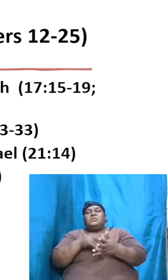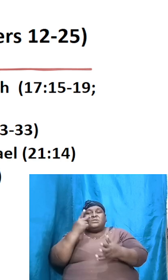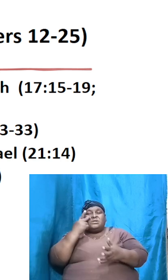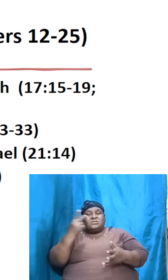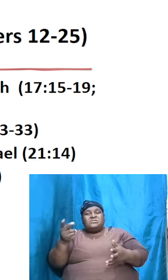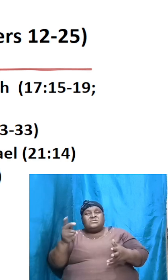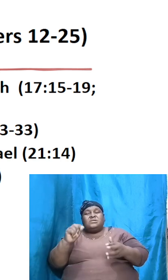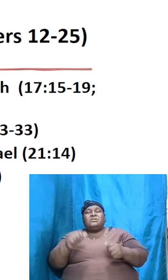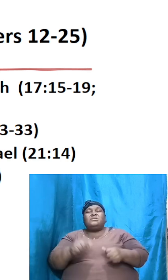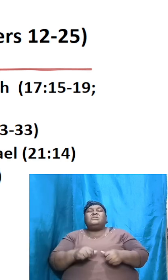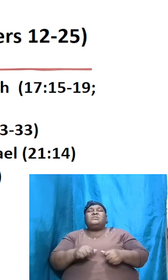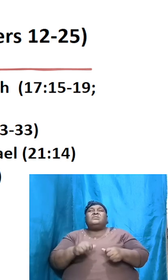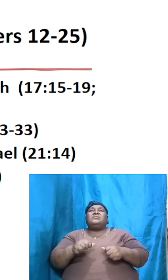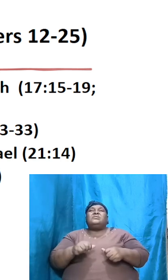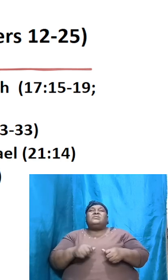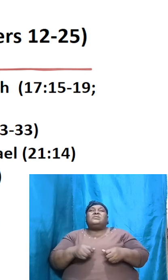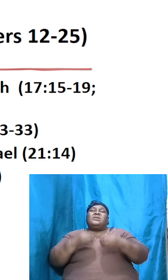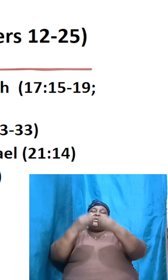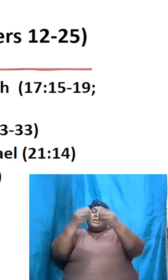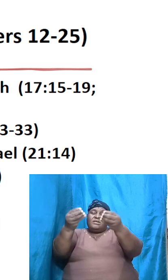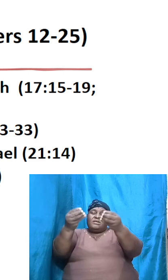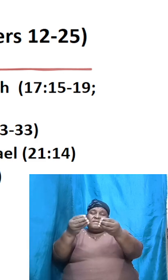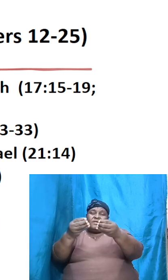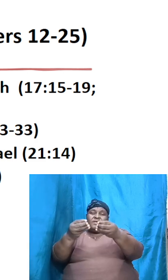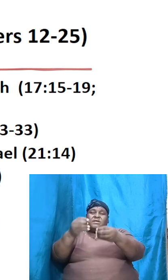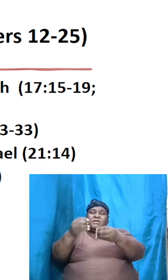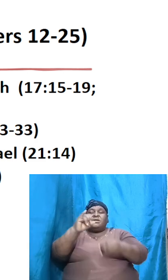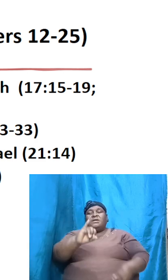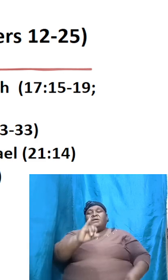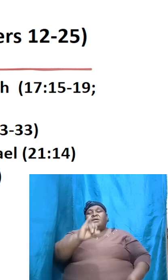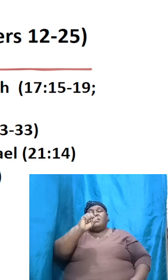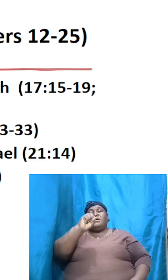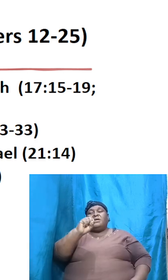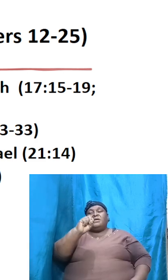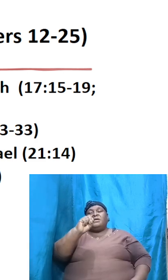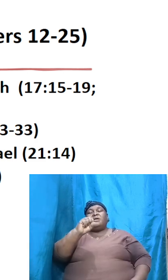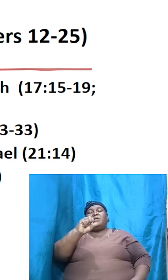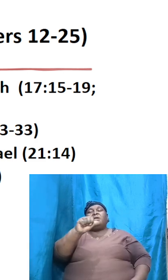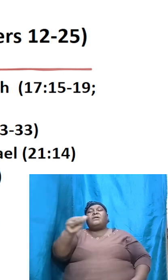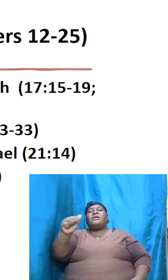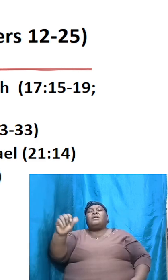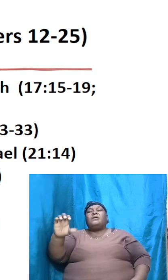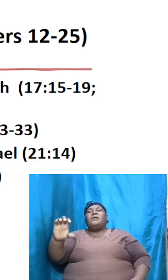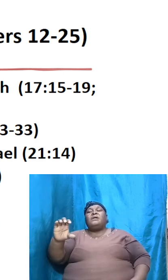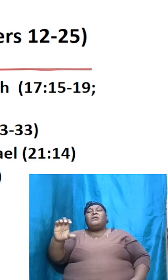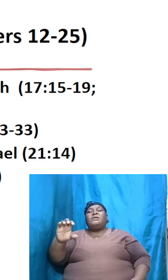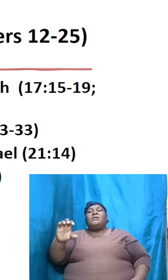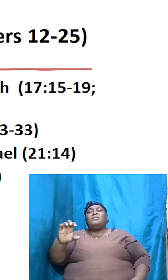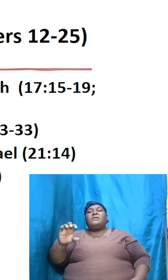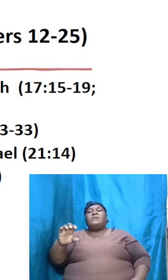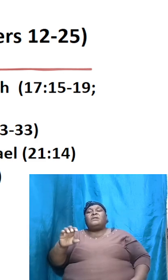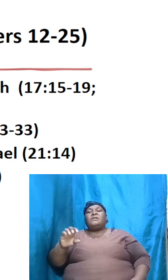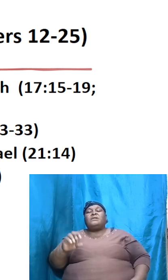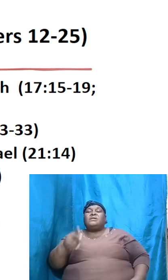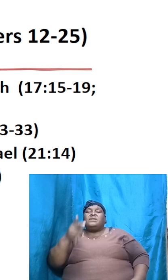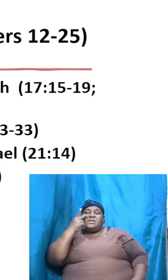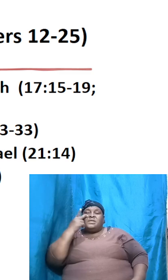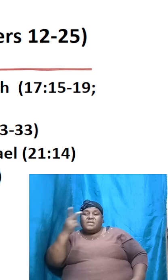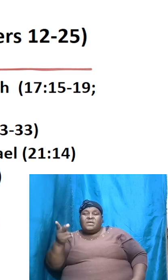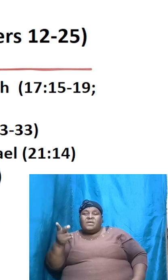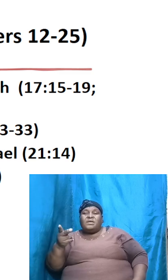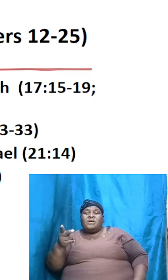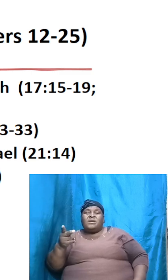offering up Isaac and exactly what we spoke about a while ago then we see him in verse 24 arranging